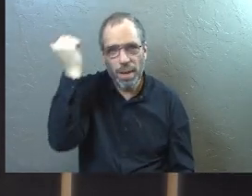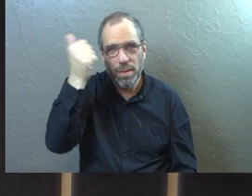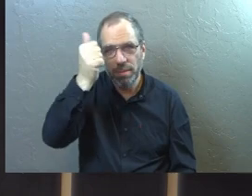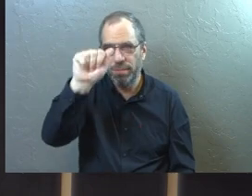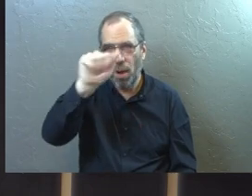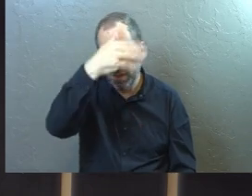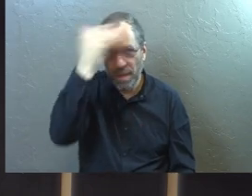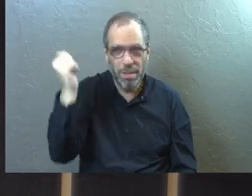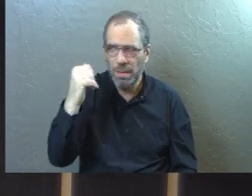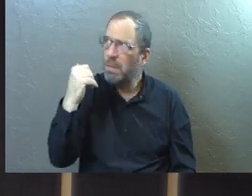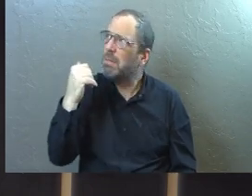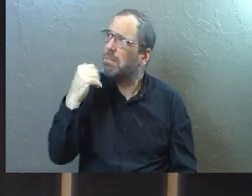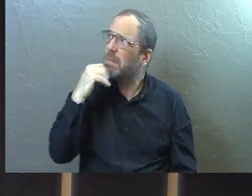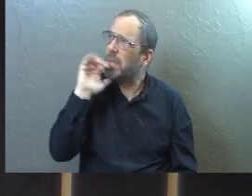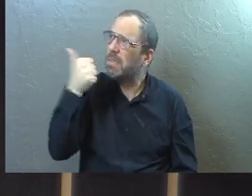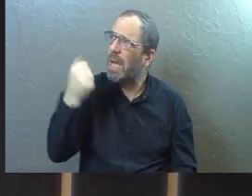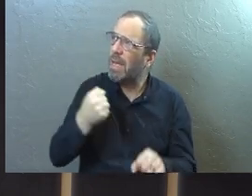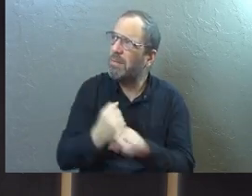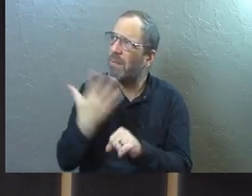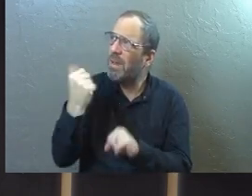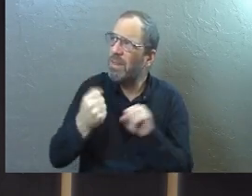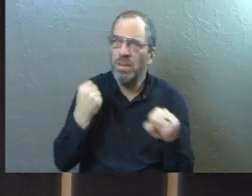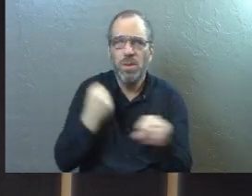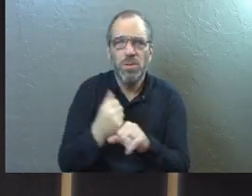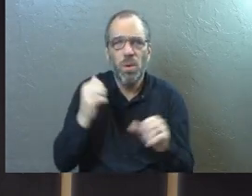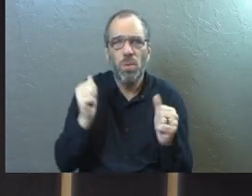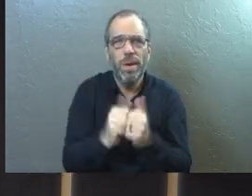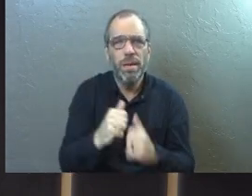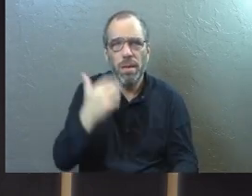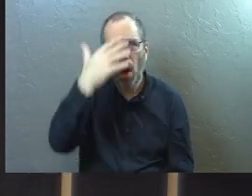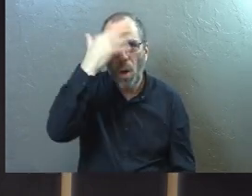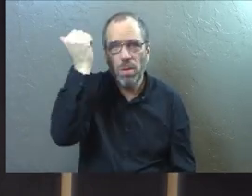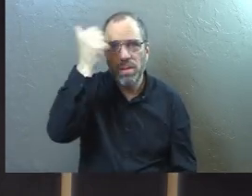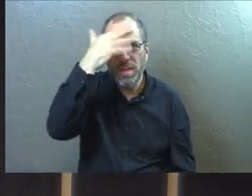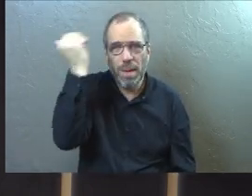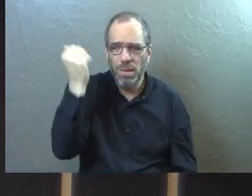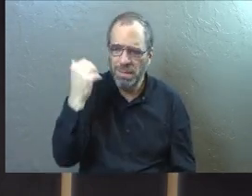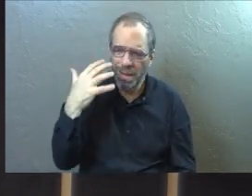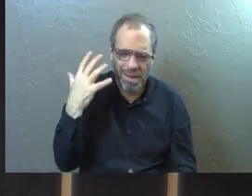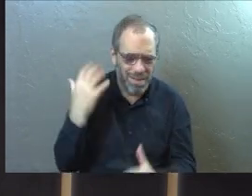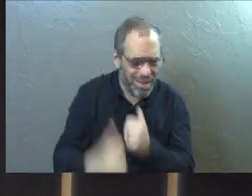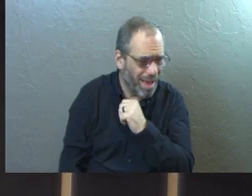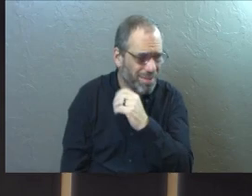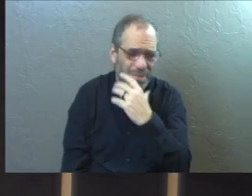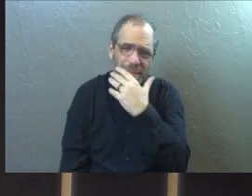Spent the last 10, 15 years of his life with Alzheimer's. Tough.